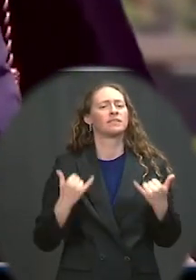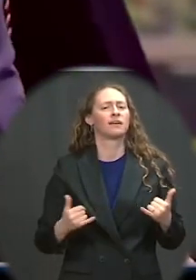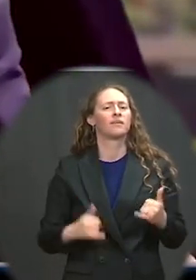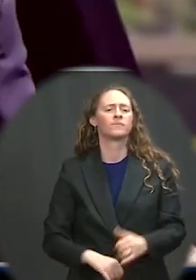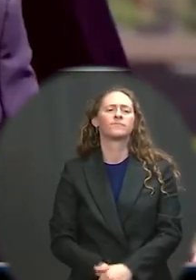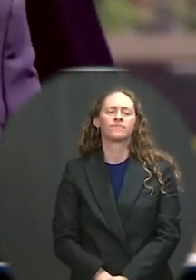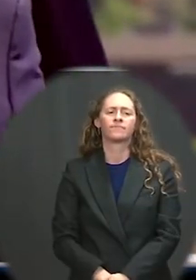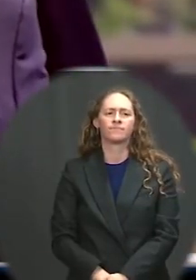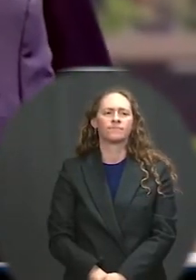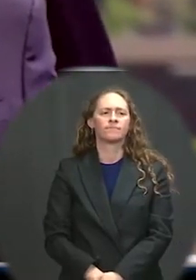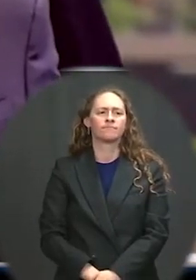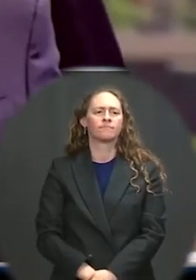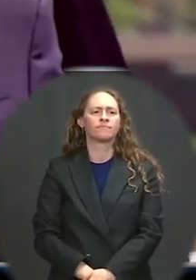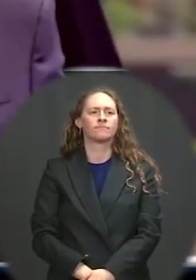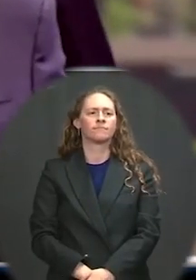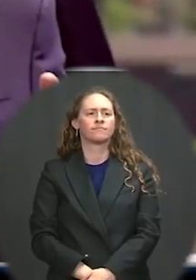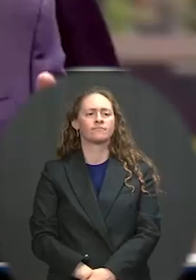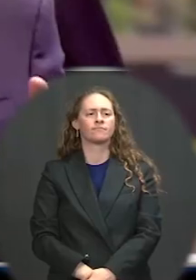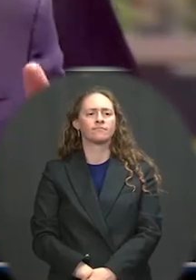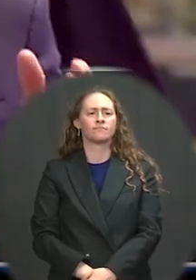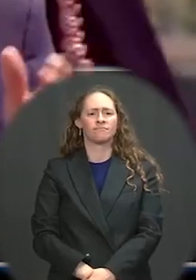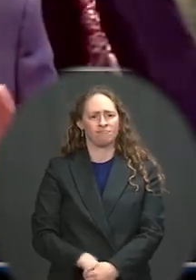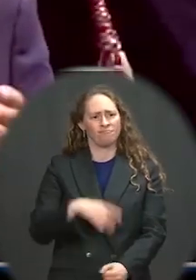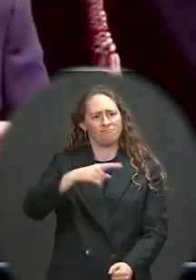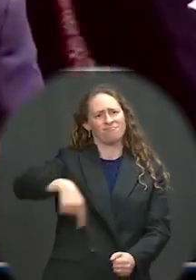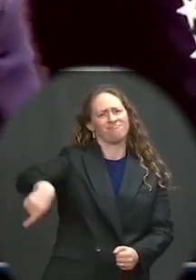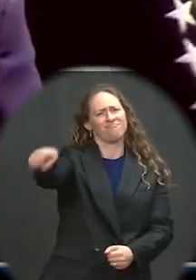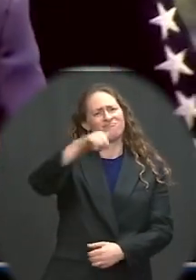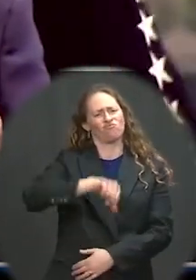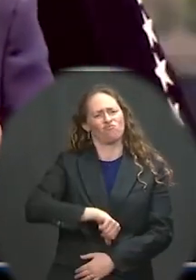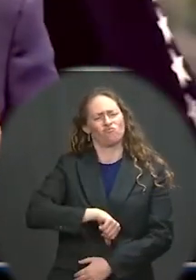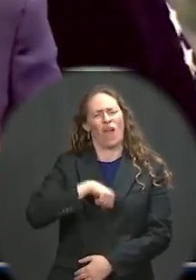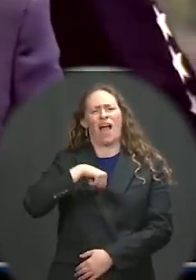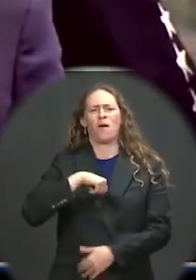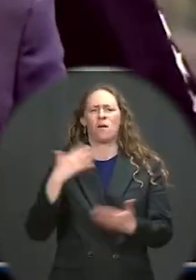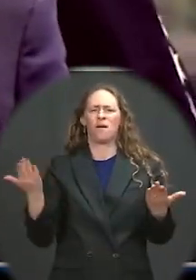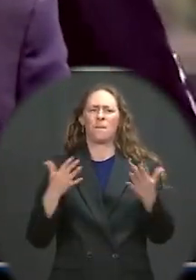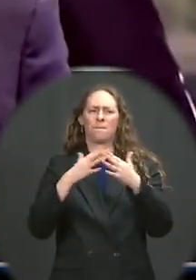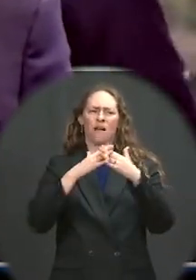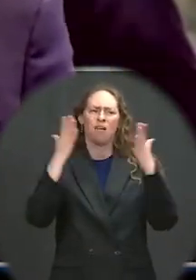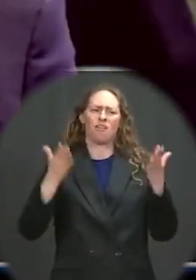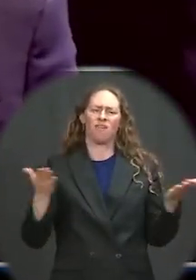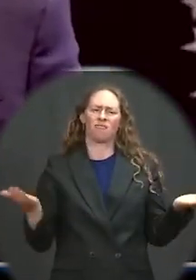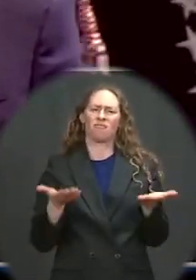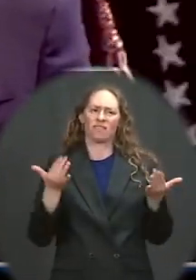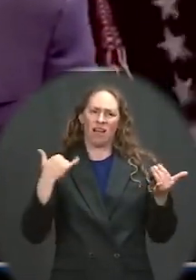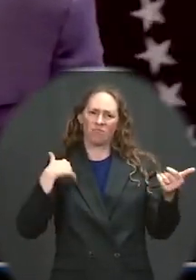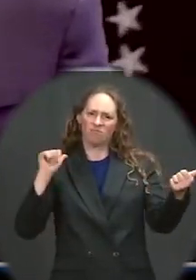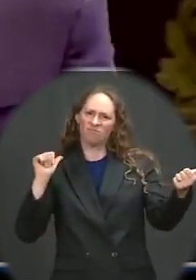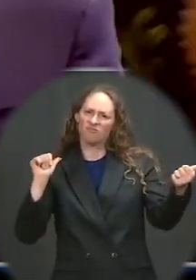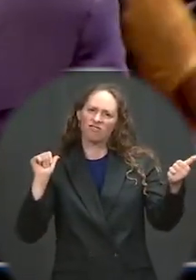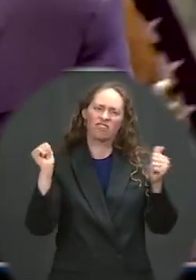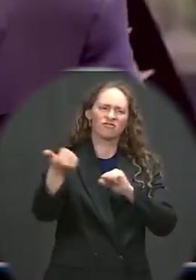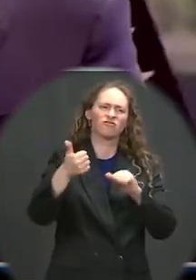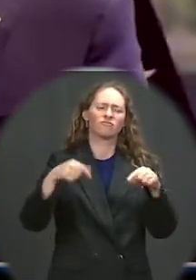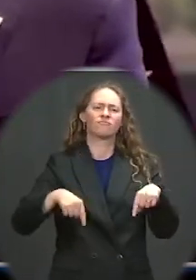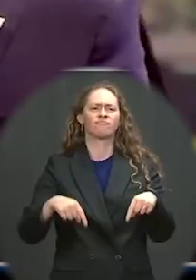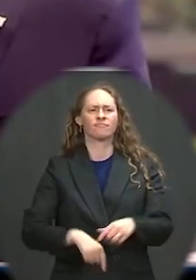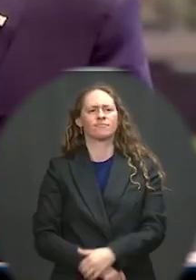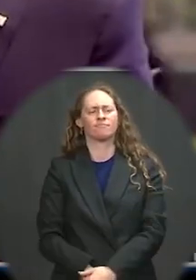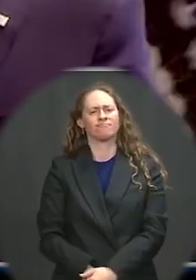is a proud American presence in the region, rapidly growing in strategic importance as ice recedes